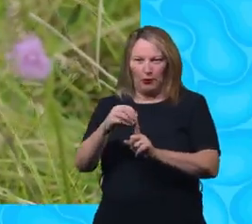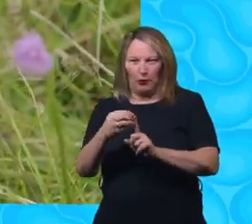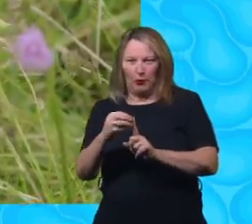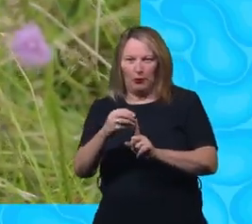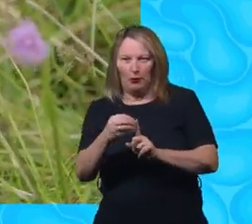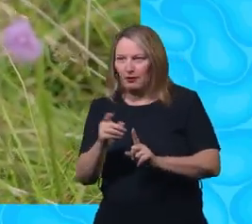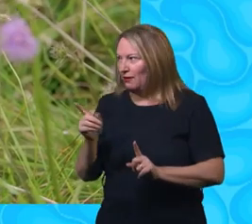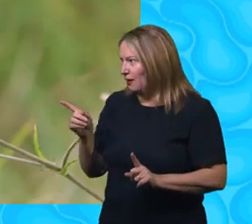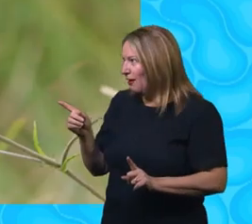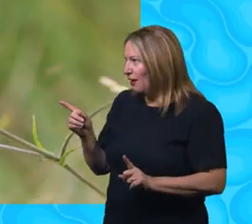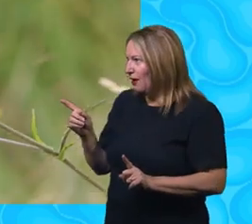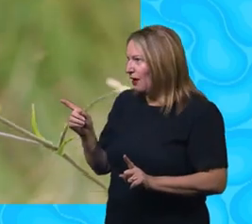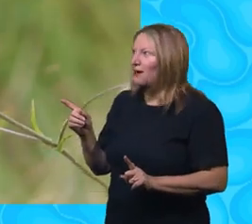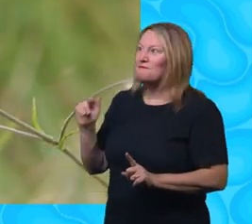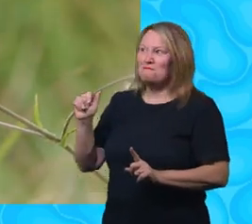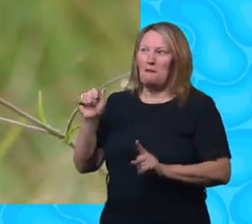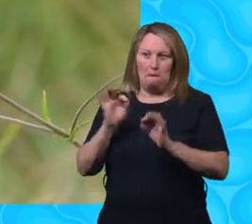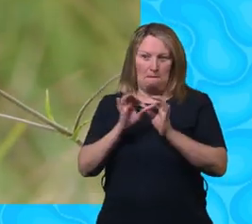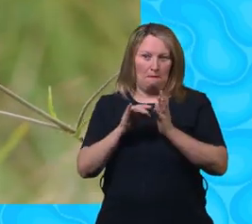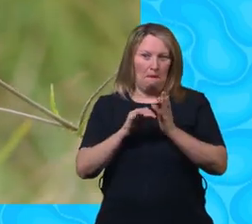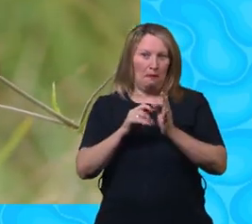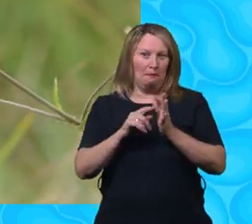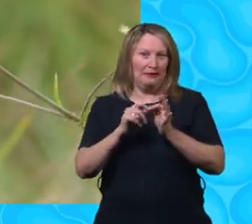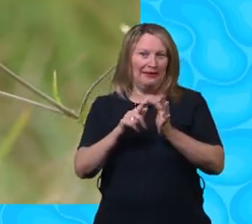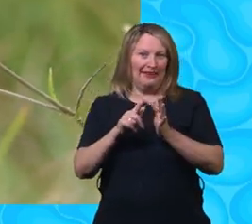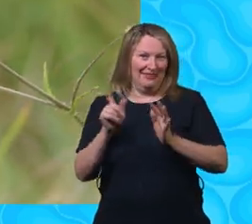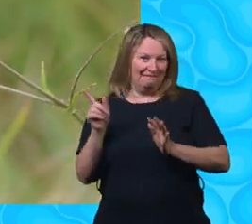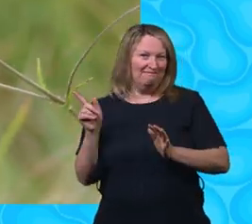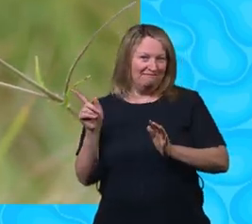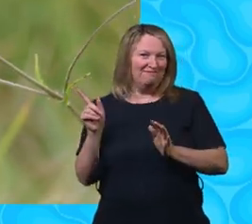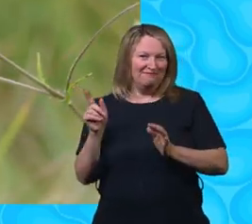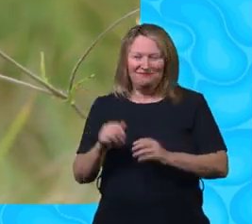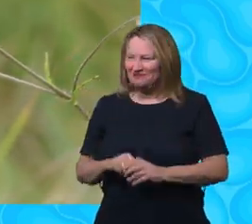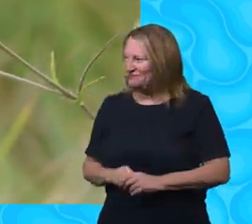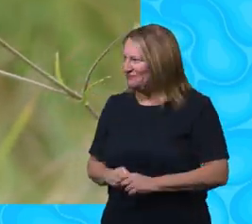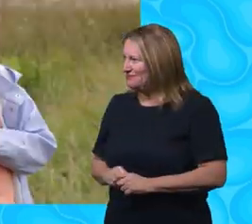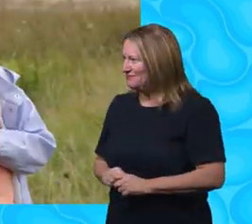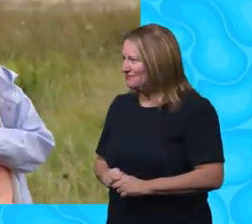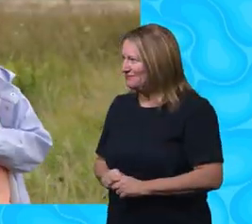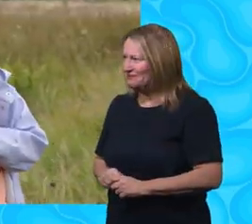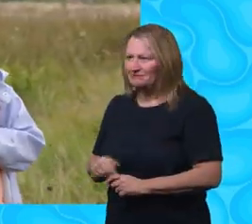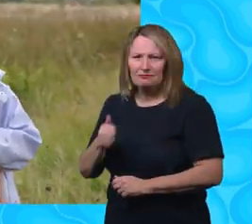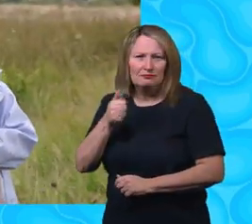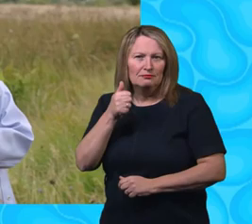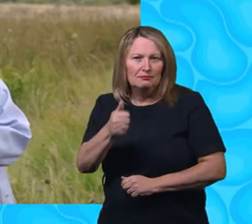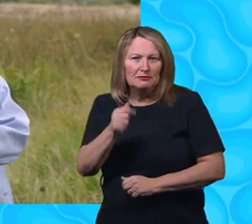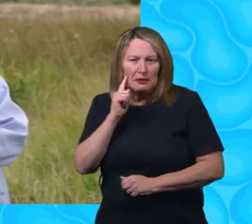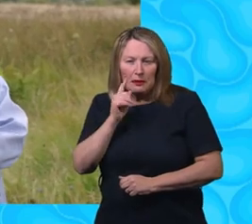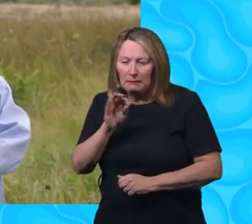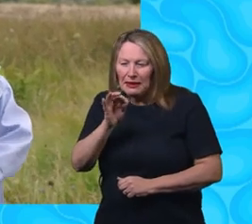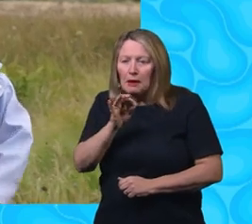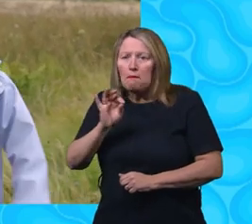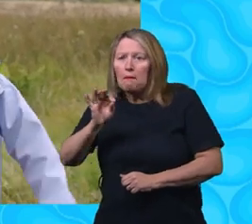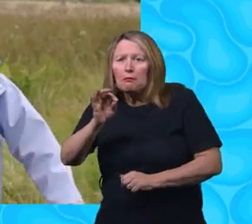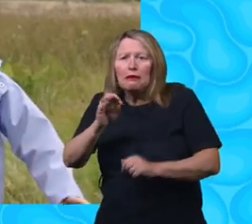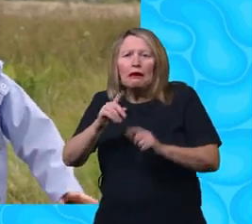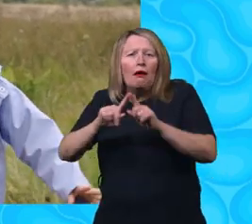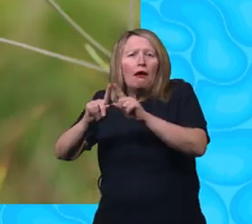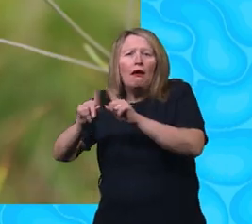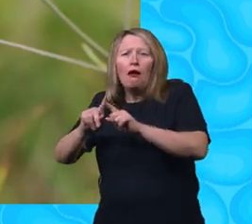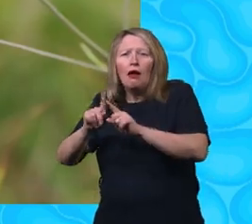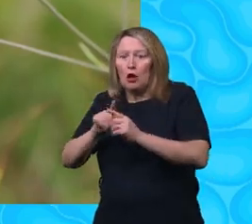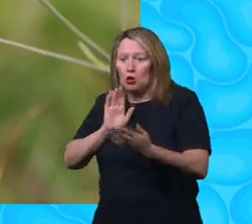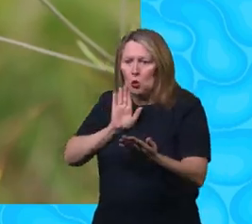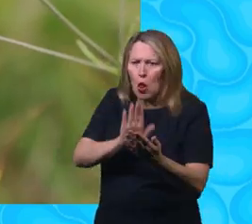Look at it on that flower. Yeah. That's a bumble bee. Now, it's great to go looking for bees, bumble bees especially,